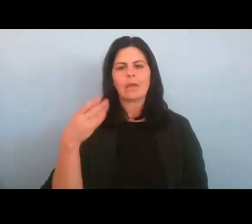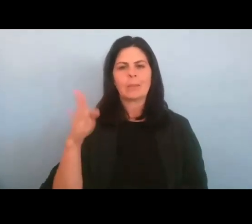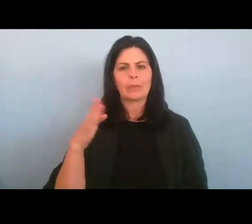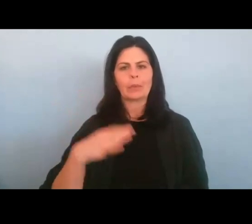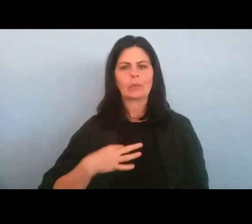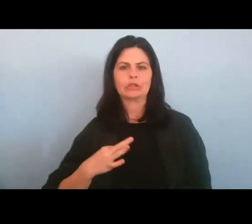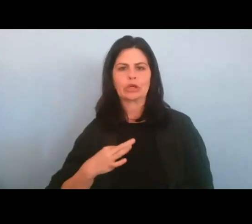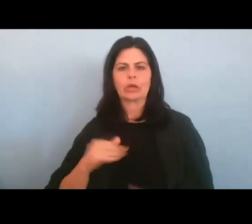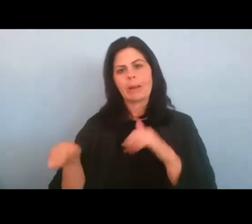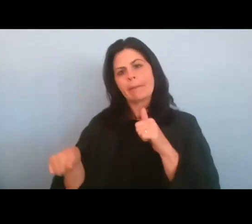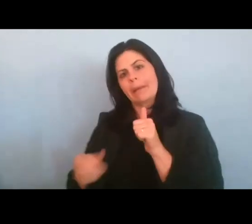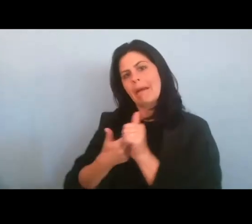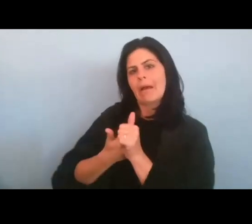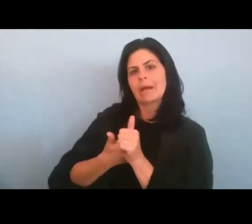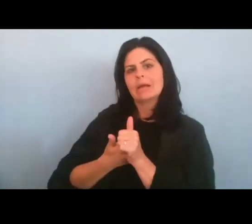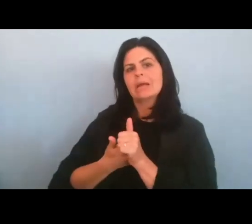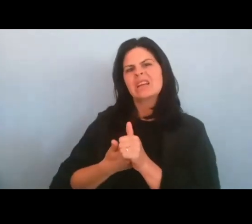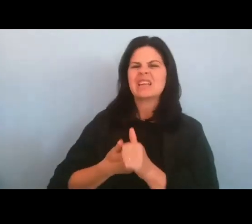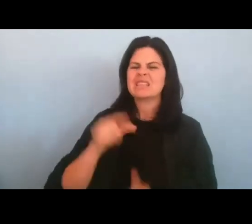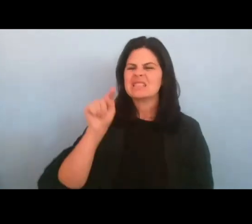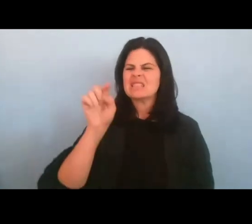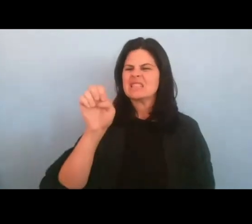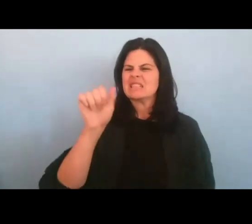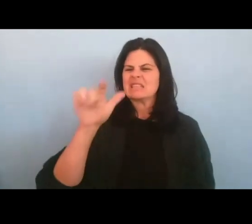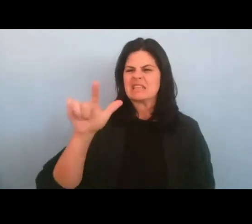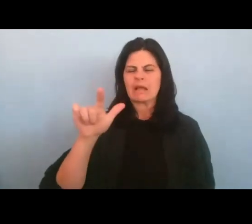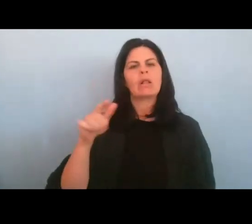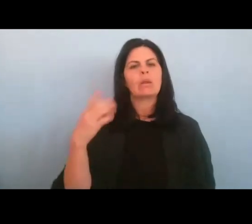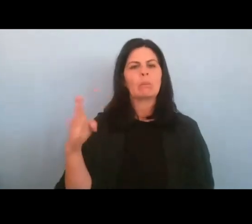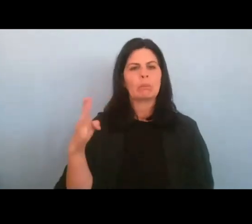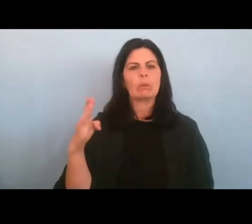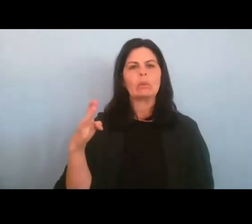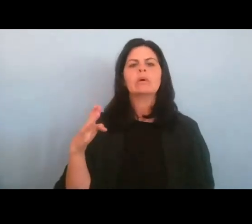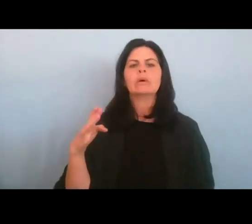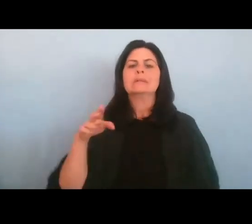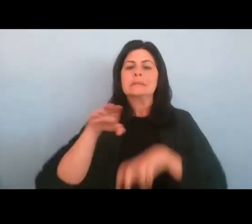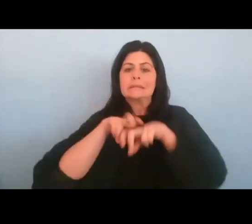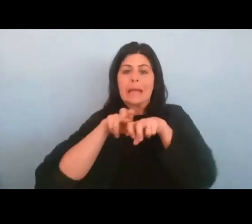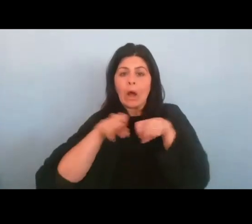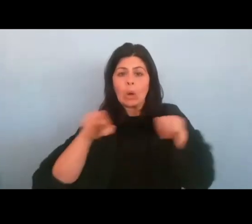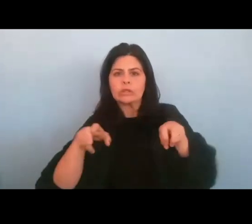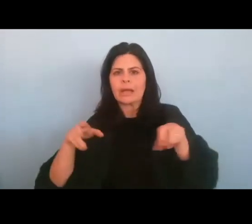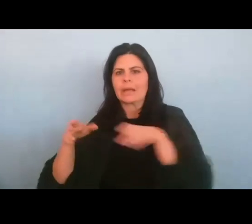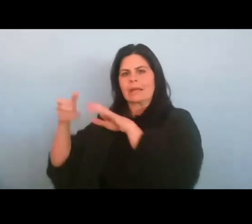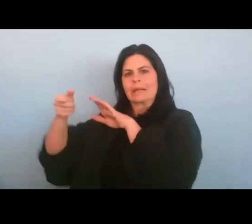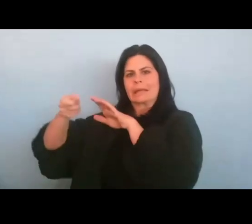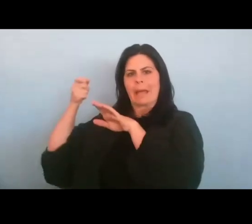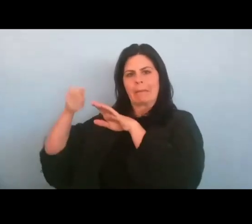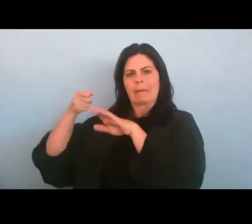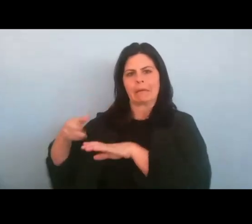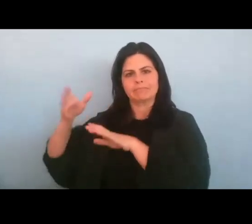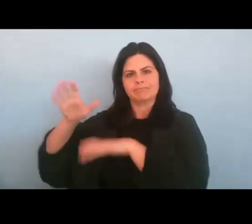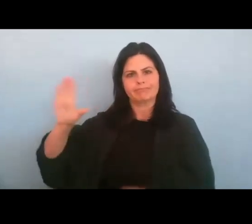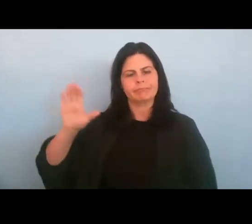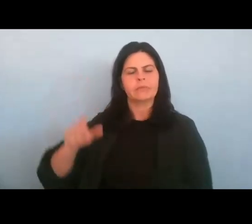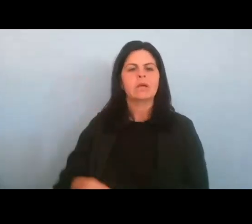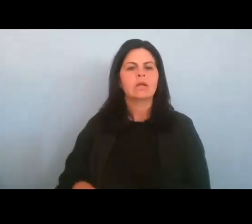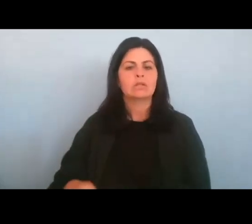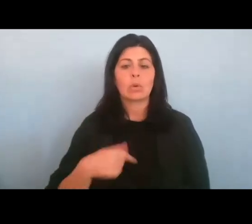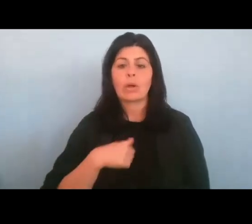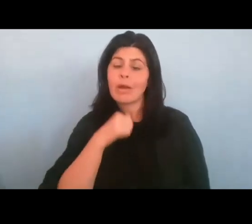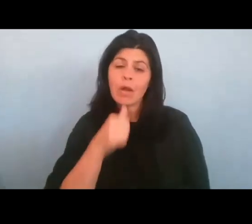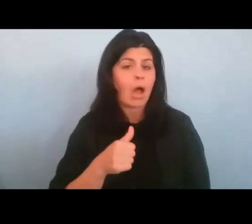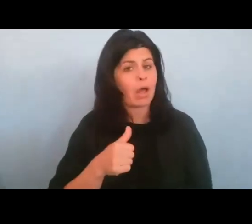couch and cabinet. As an individual with an acquired non-apparent disability, reflex